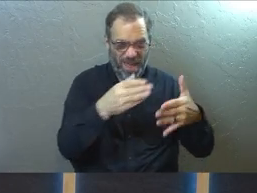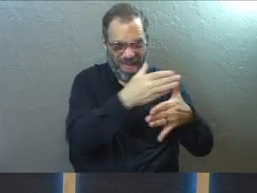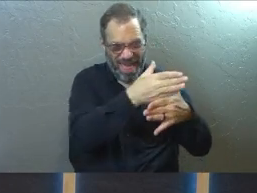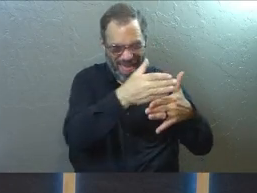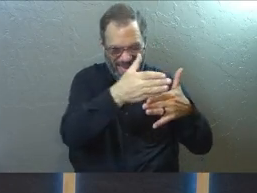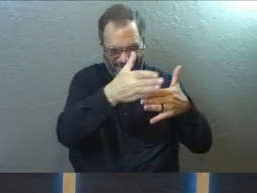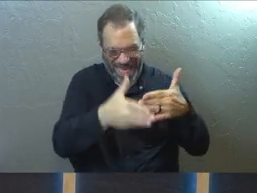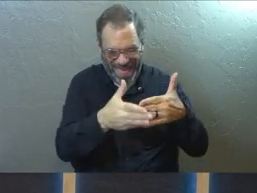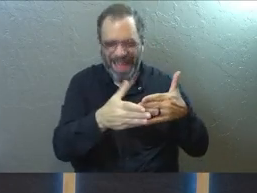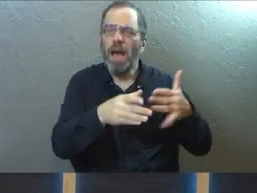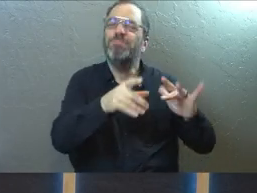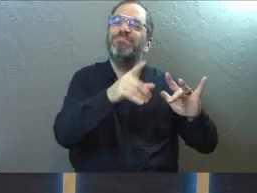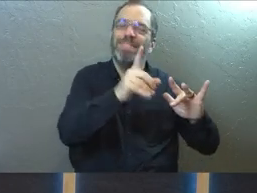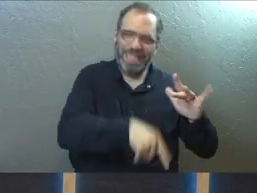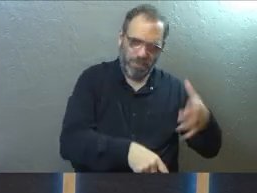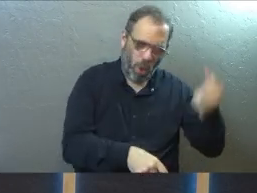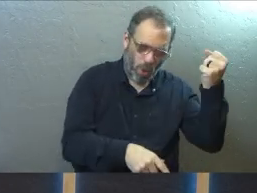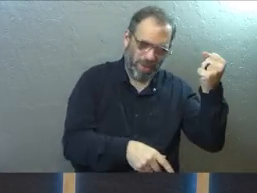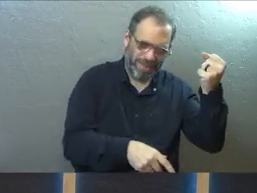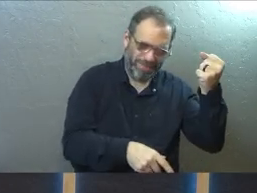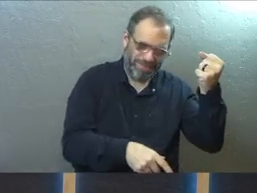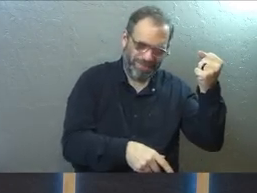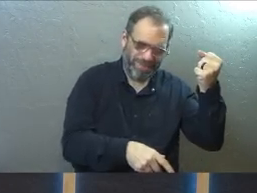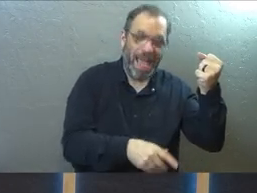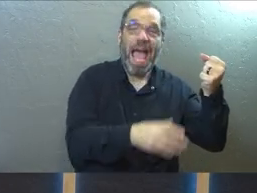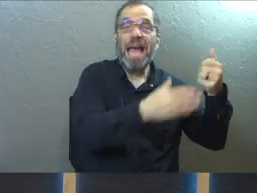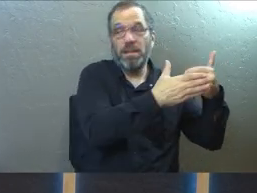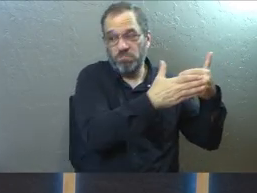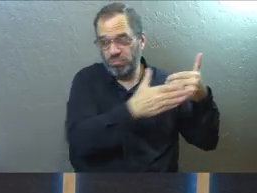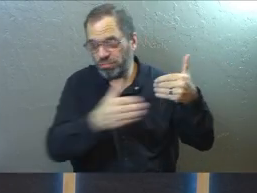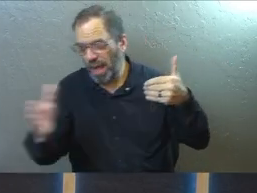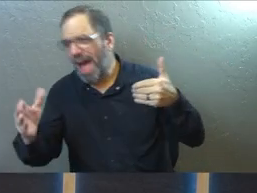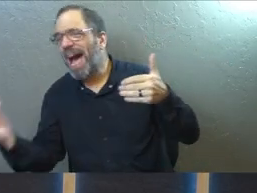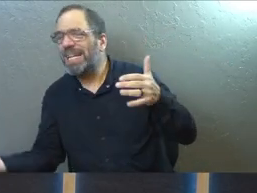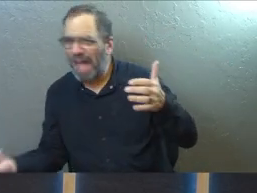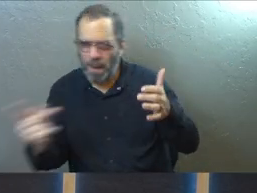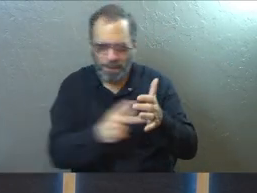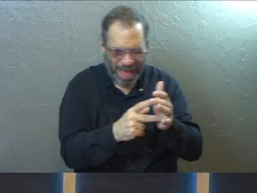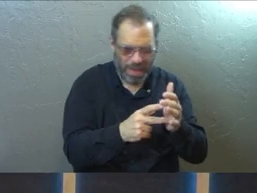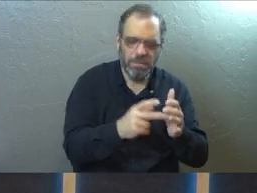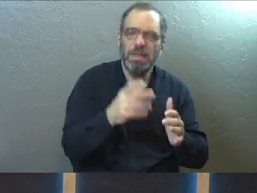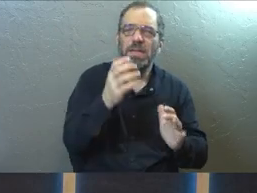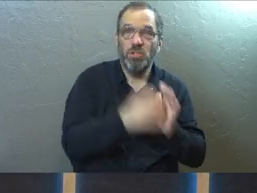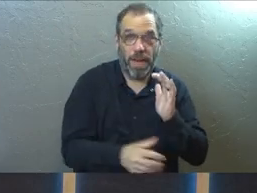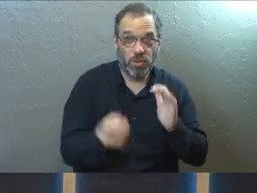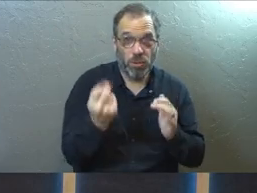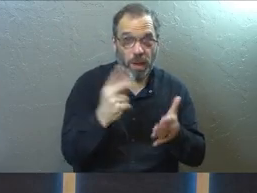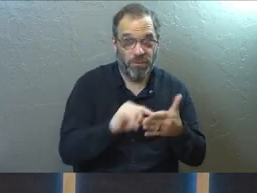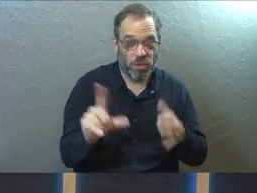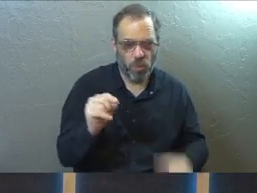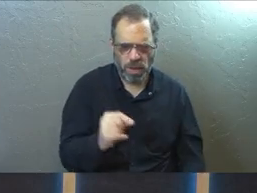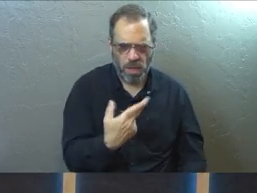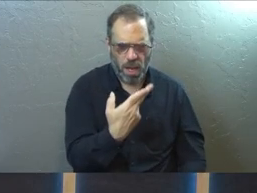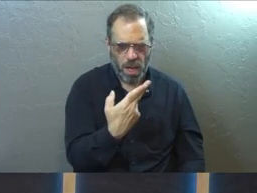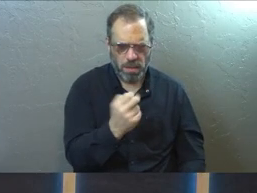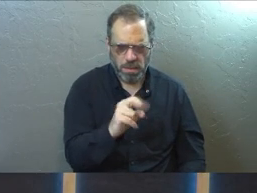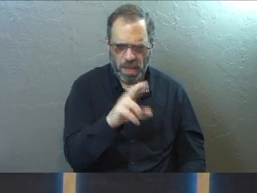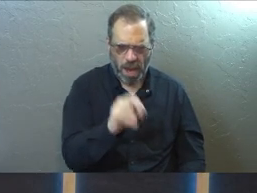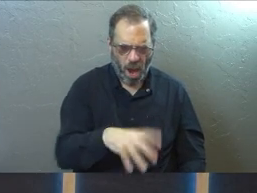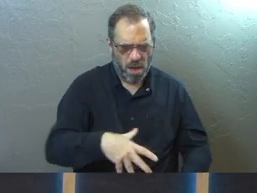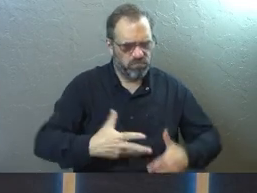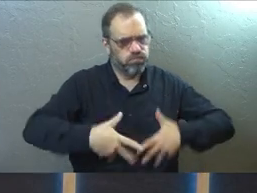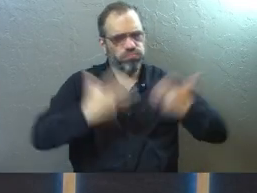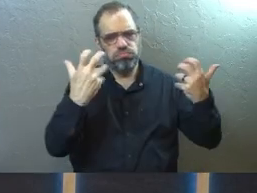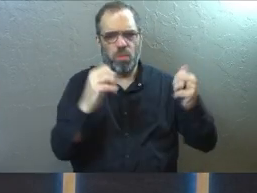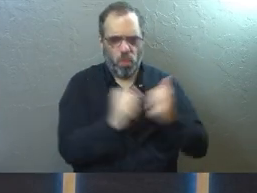skipped over it for time, but we're going back. Acts chapter 12, verse 20. Now, Herod was very angry with the